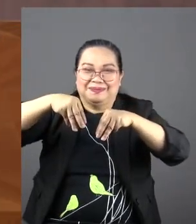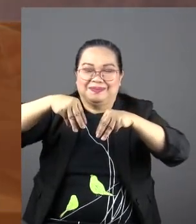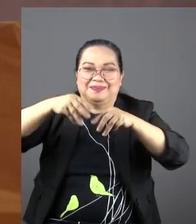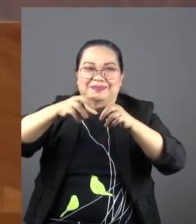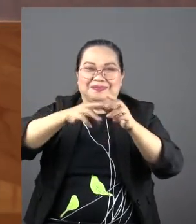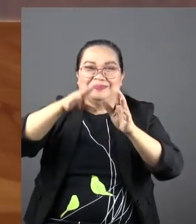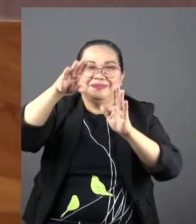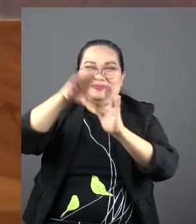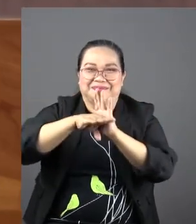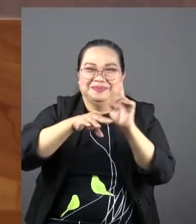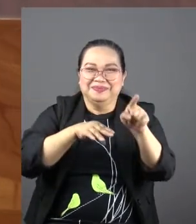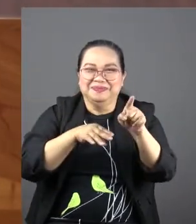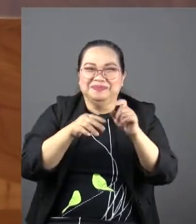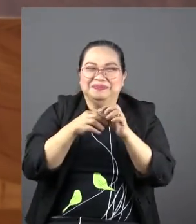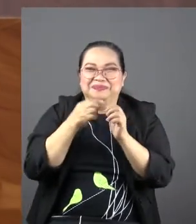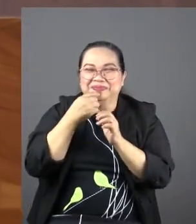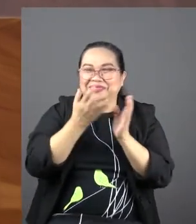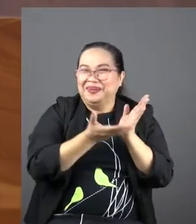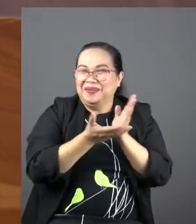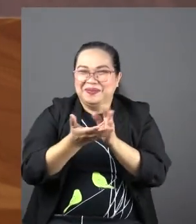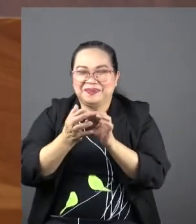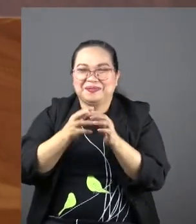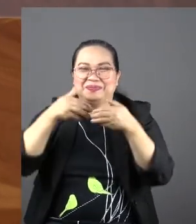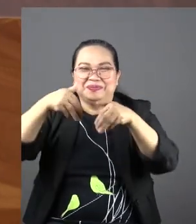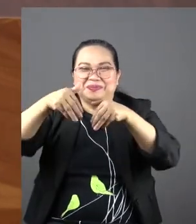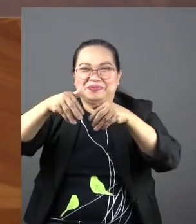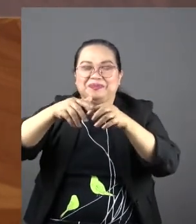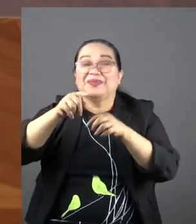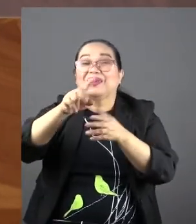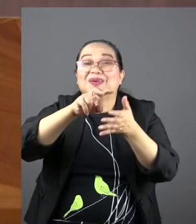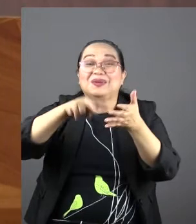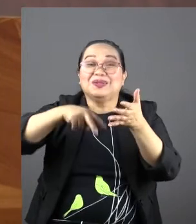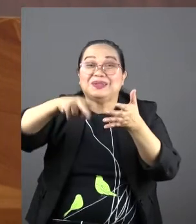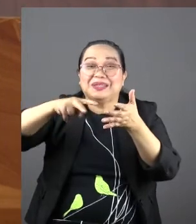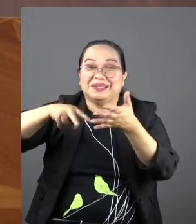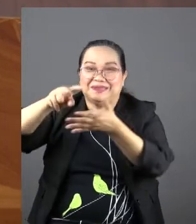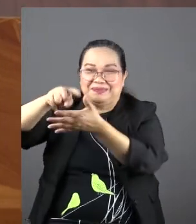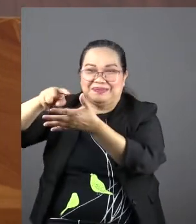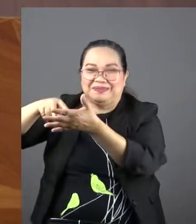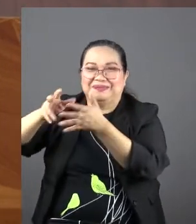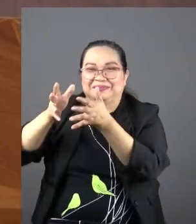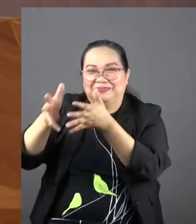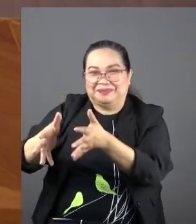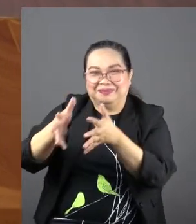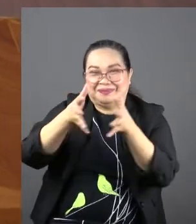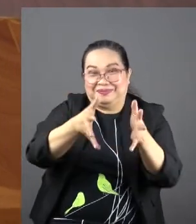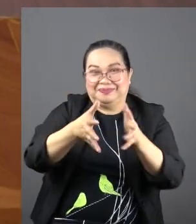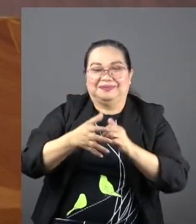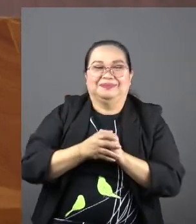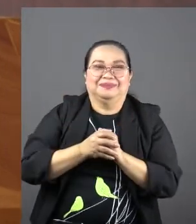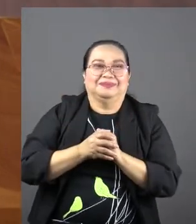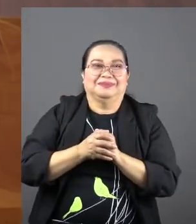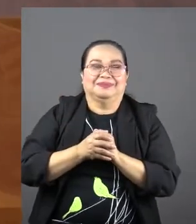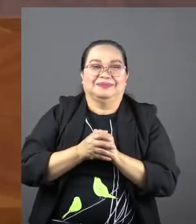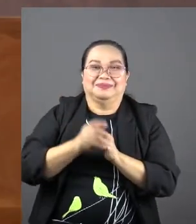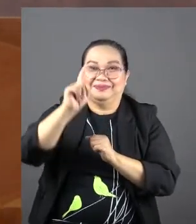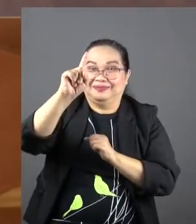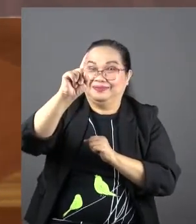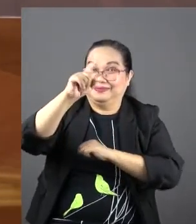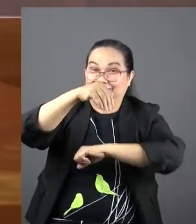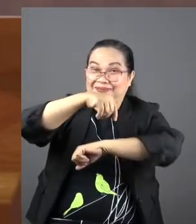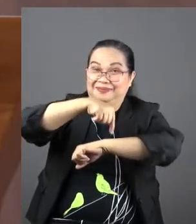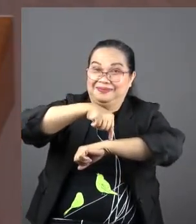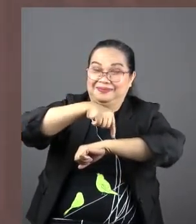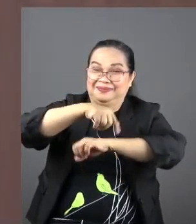a cheapskate. I bring my kids to the bookstore and tell them you read anything you like there we leave you alone. One time we